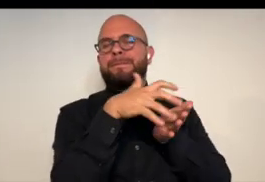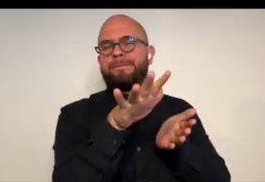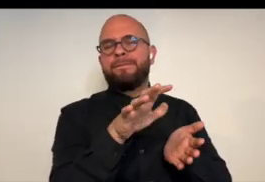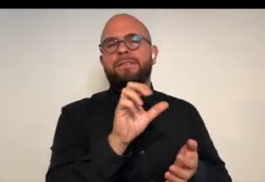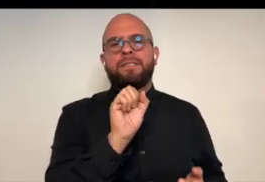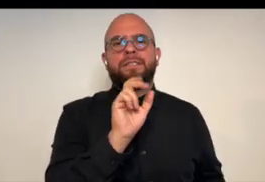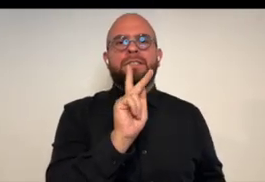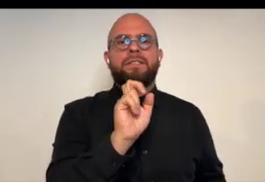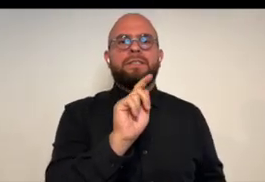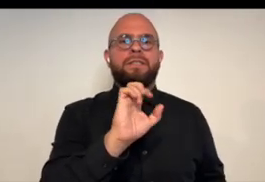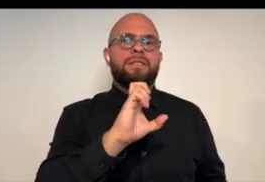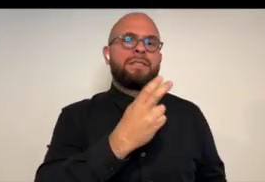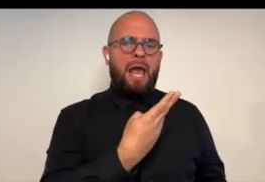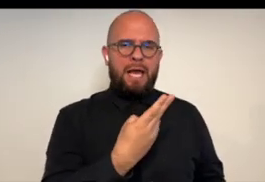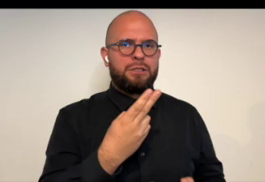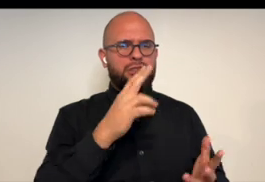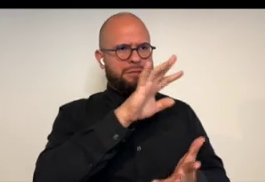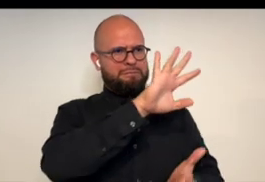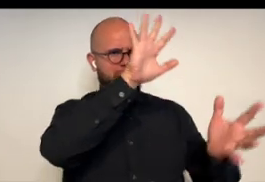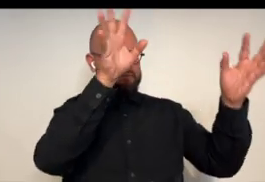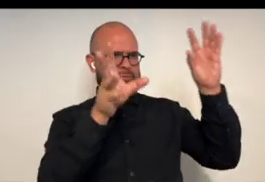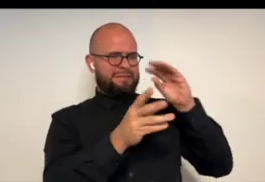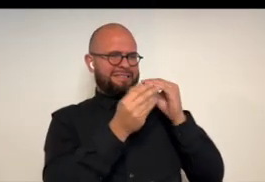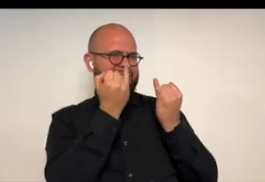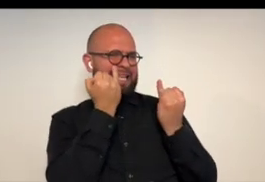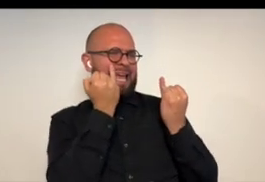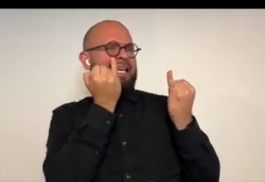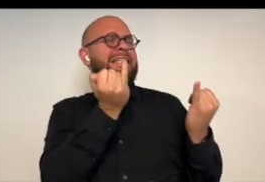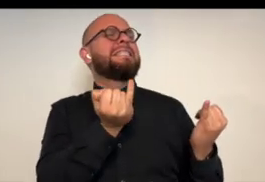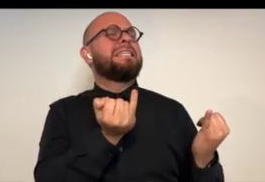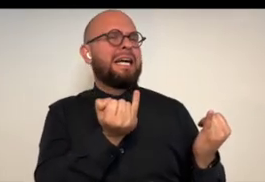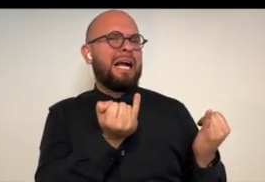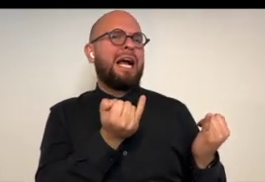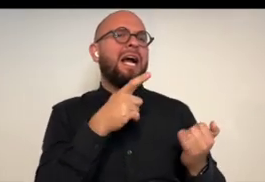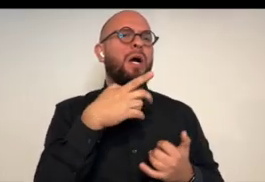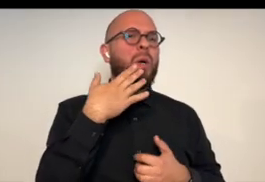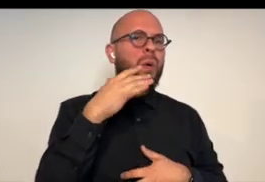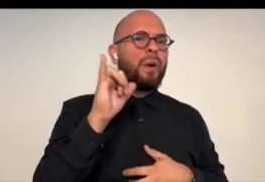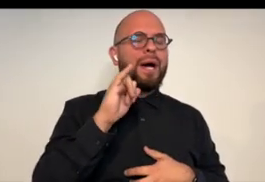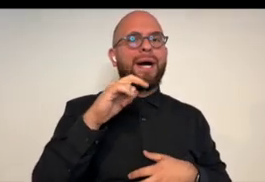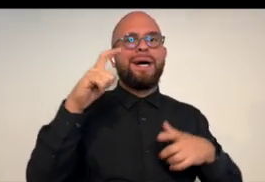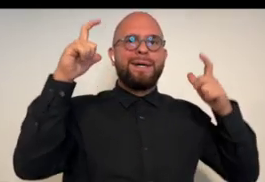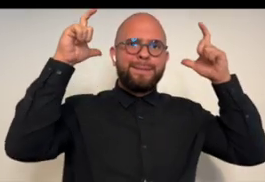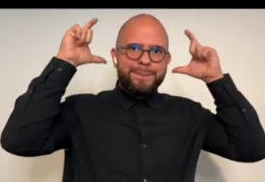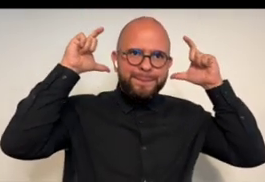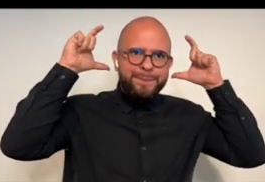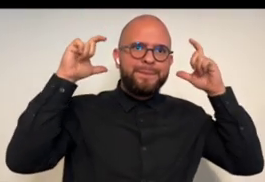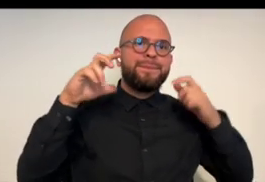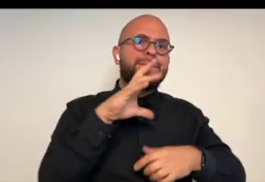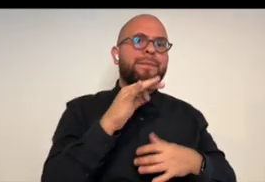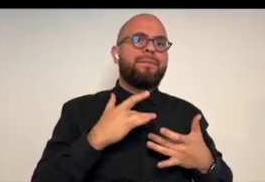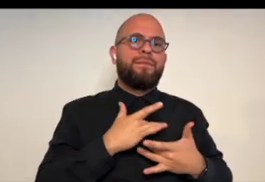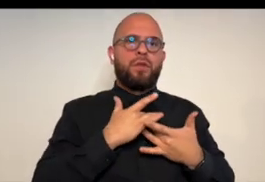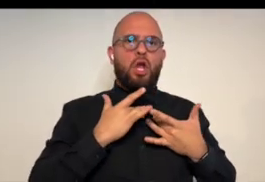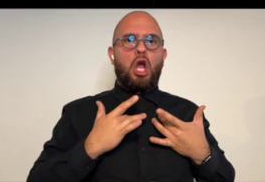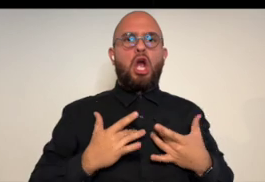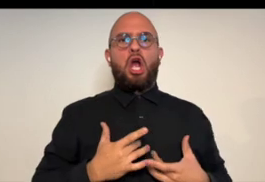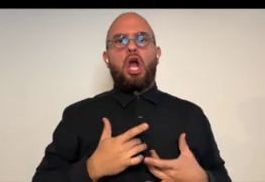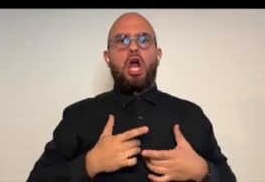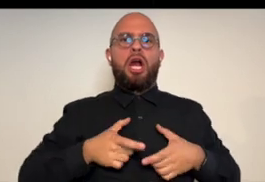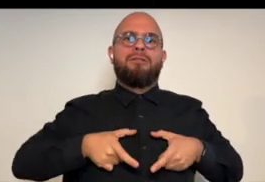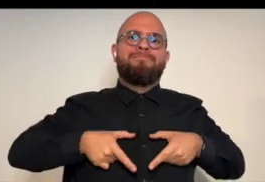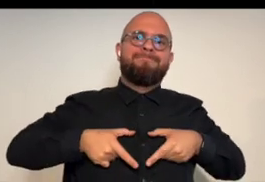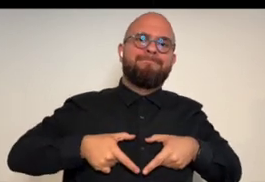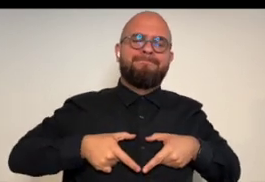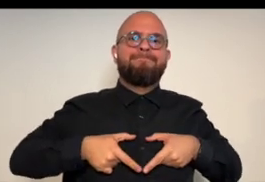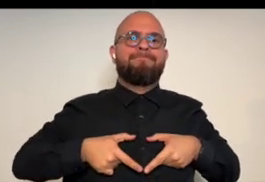did this a sketch on um on the whole general idea so the the kind of like the halo